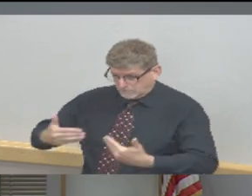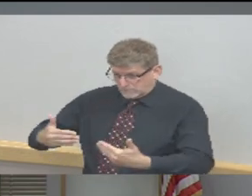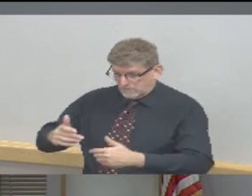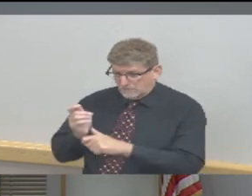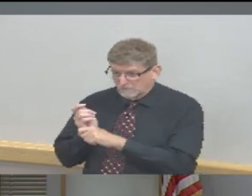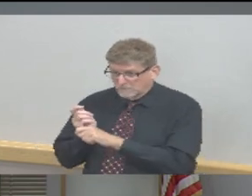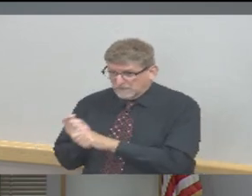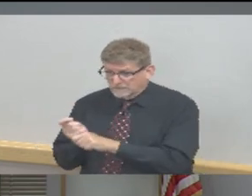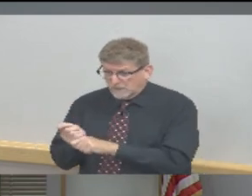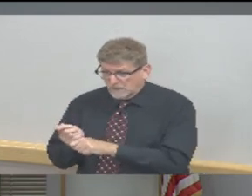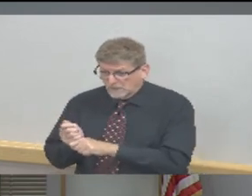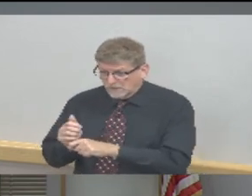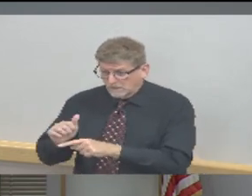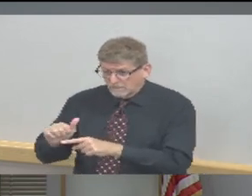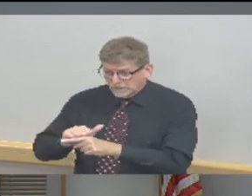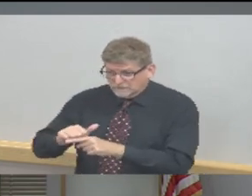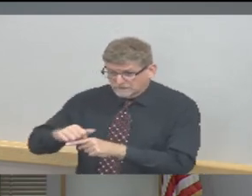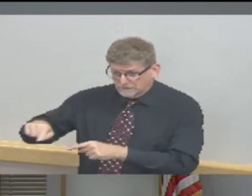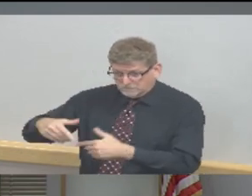programs can start practicing?